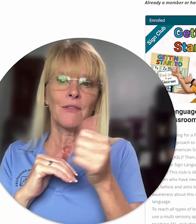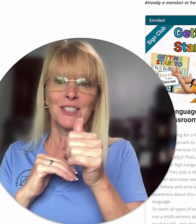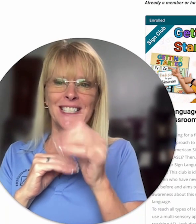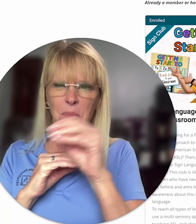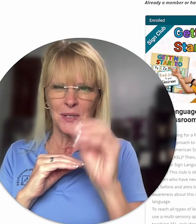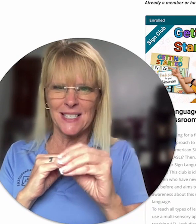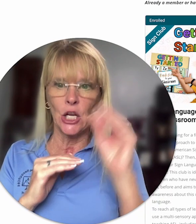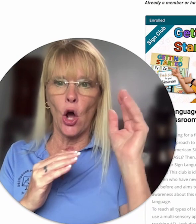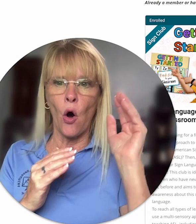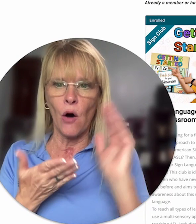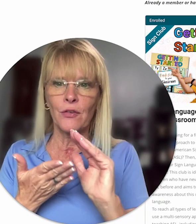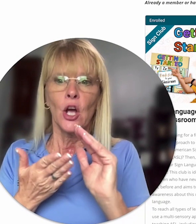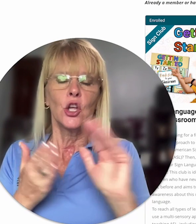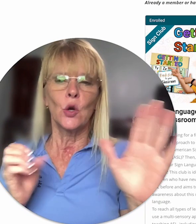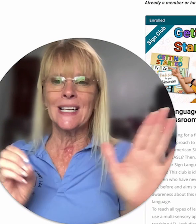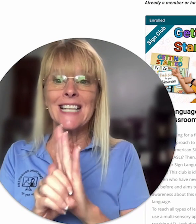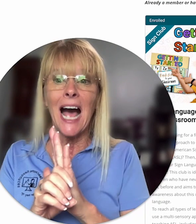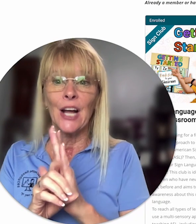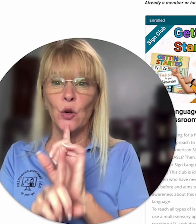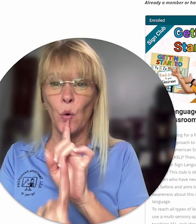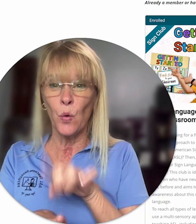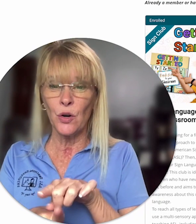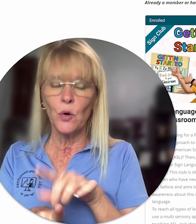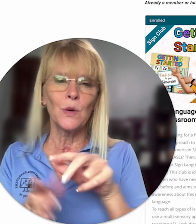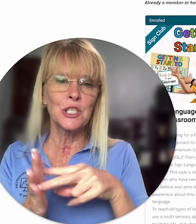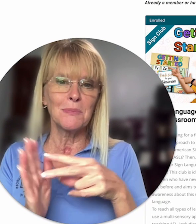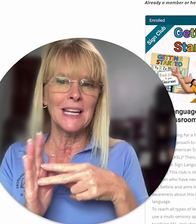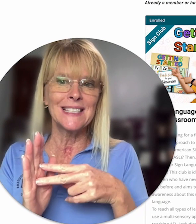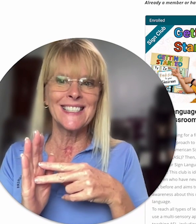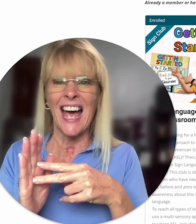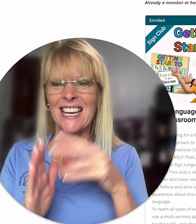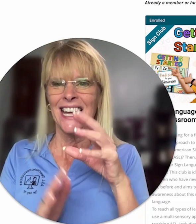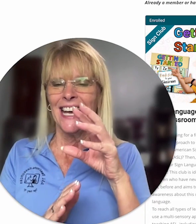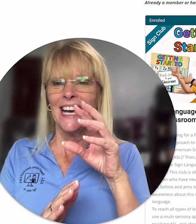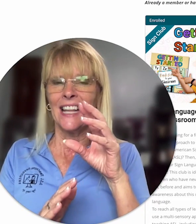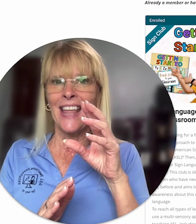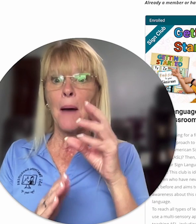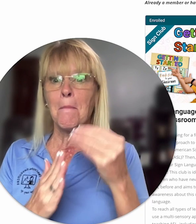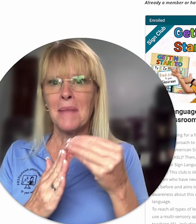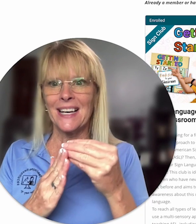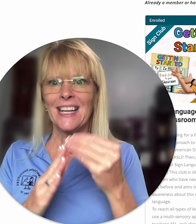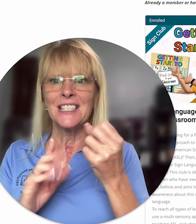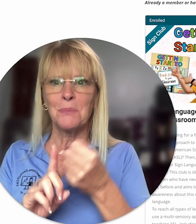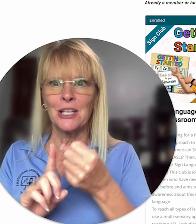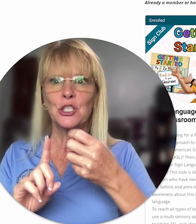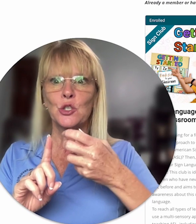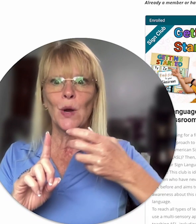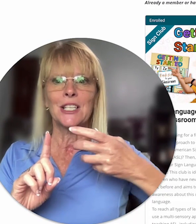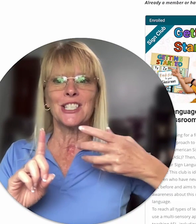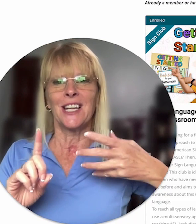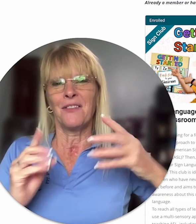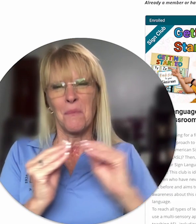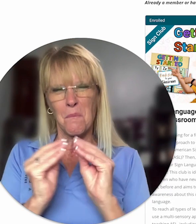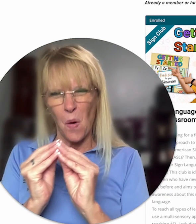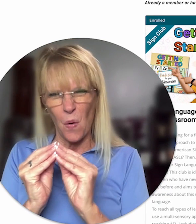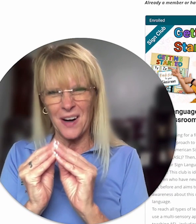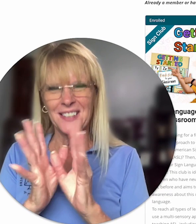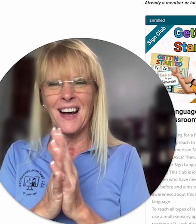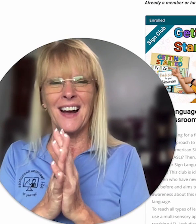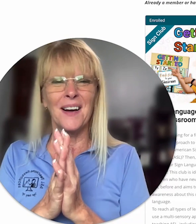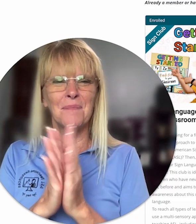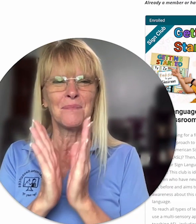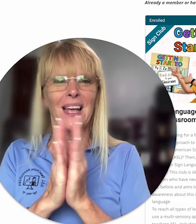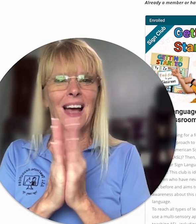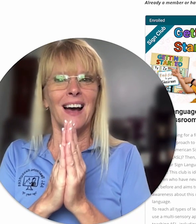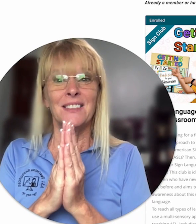sent one out for 10% off your entire order which means that that money is being stretched even more